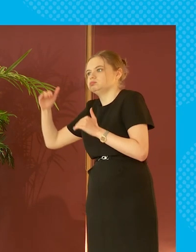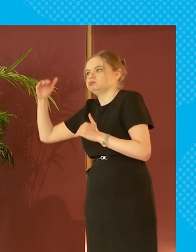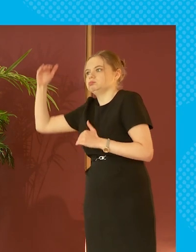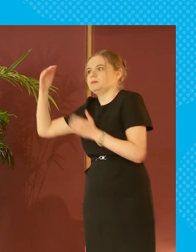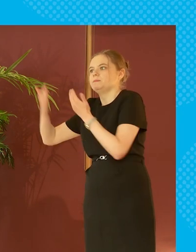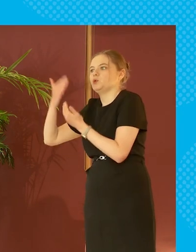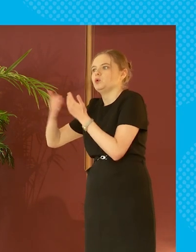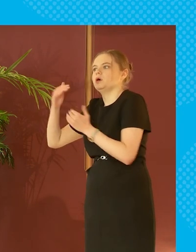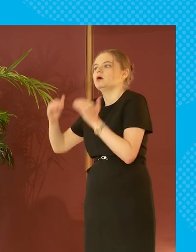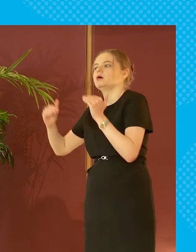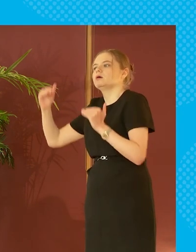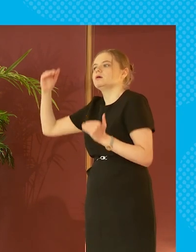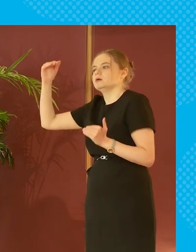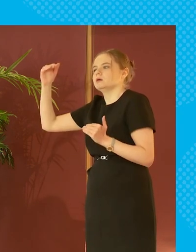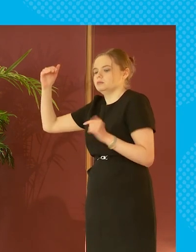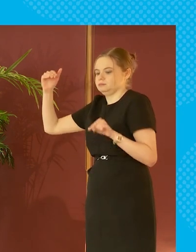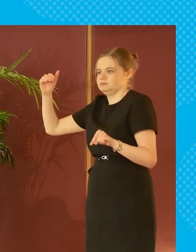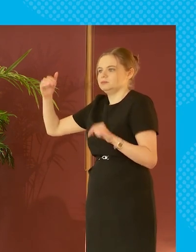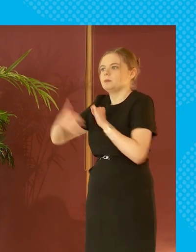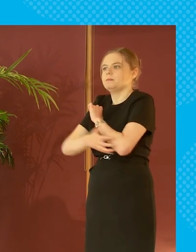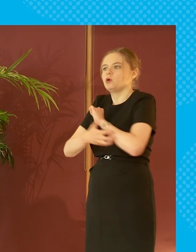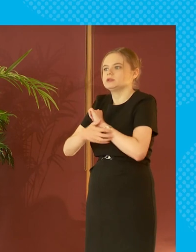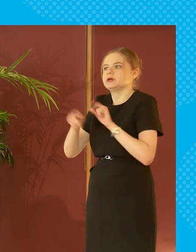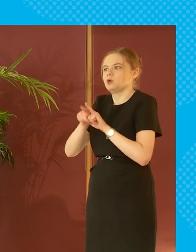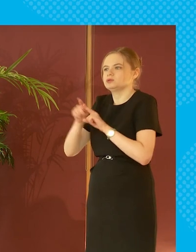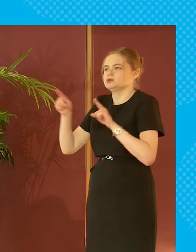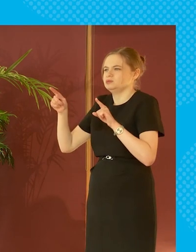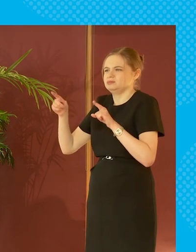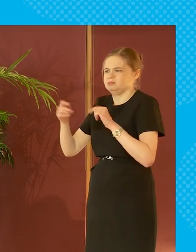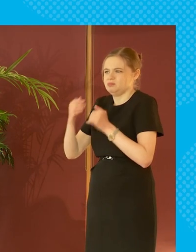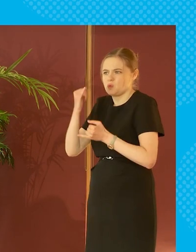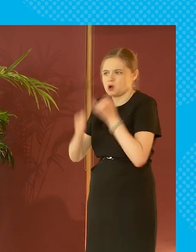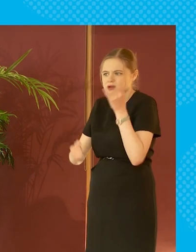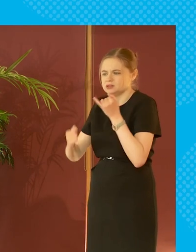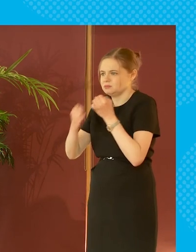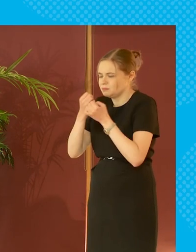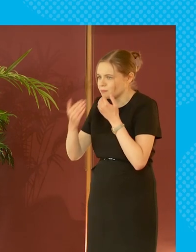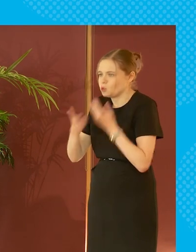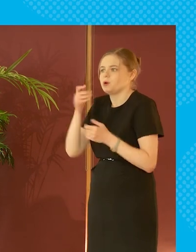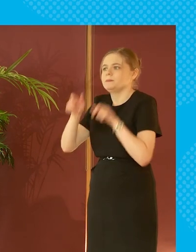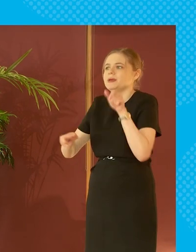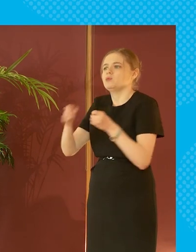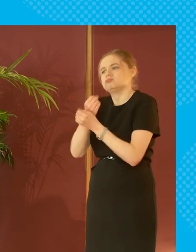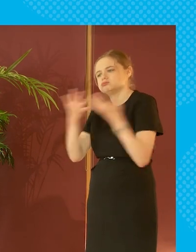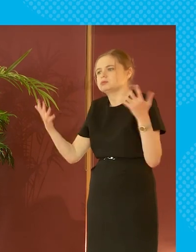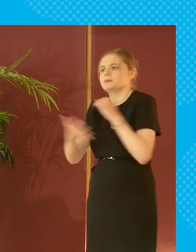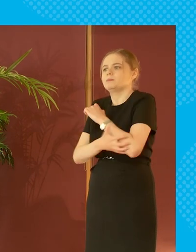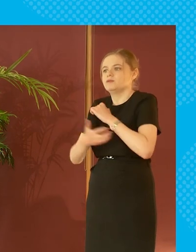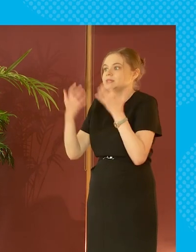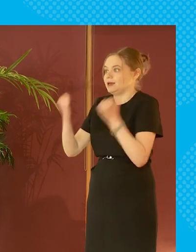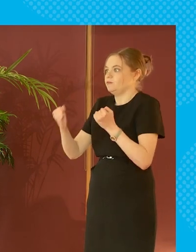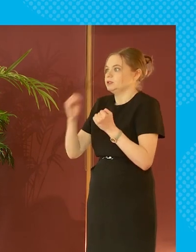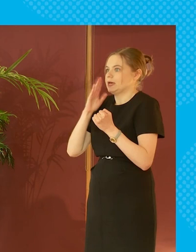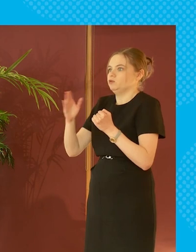becomes more concentrated and then poverty also increases there is a direct pattern